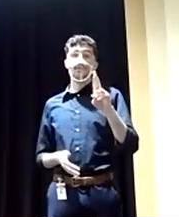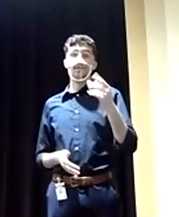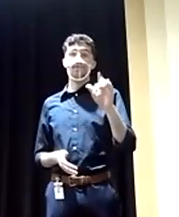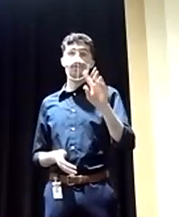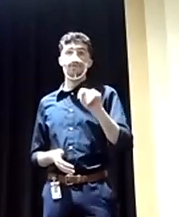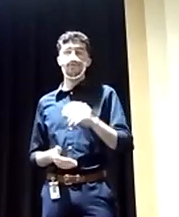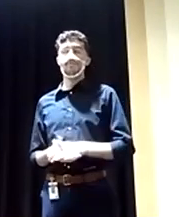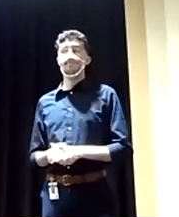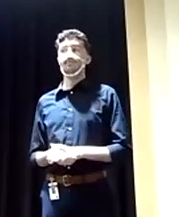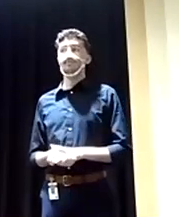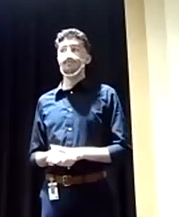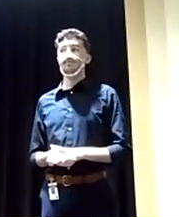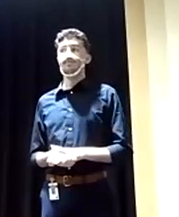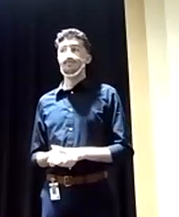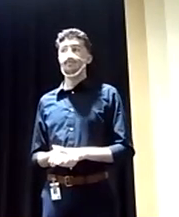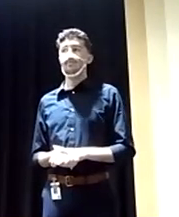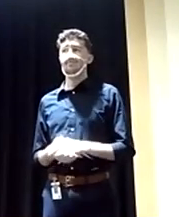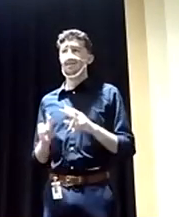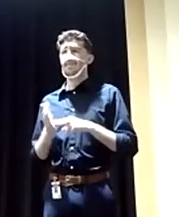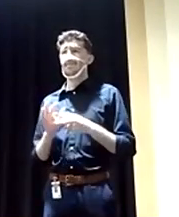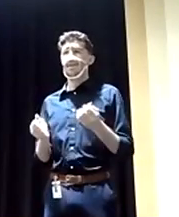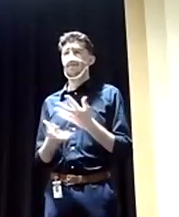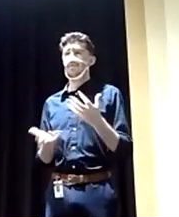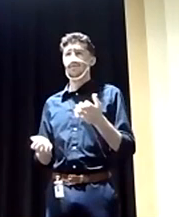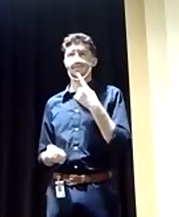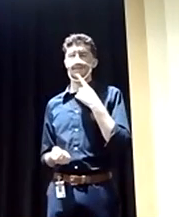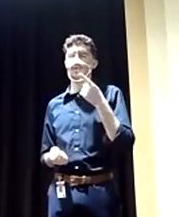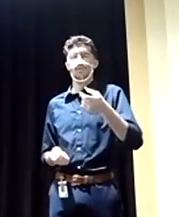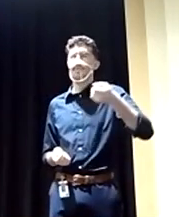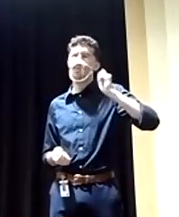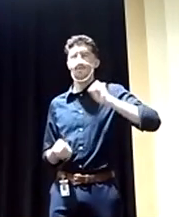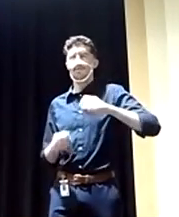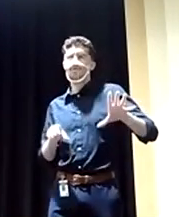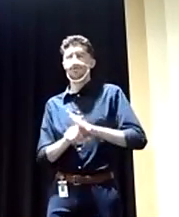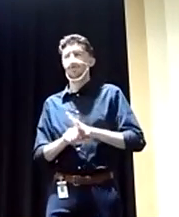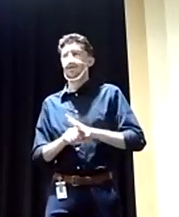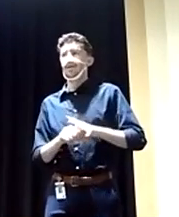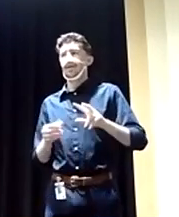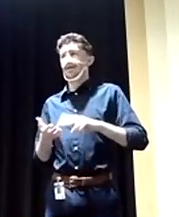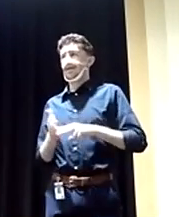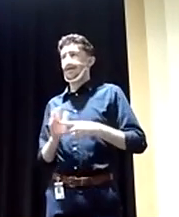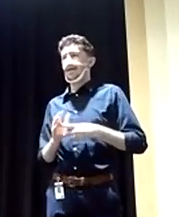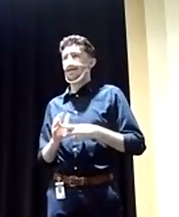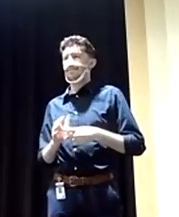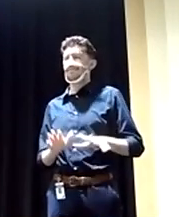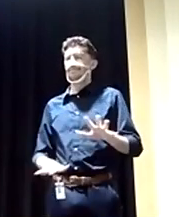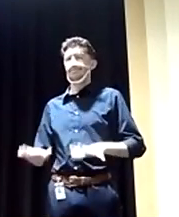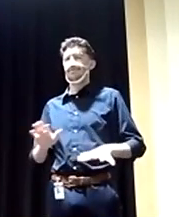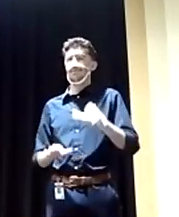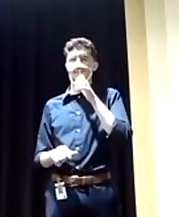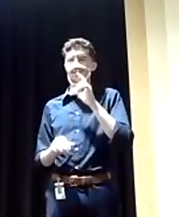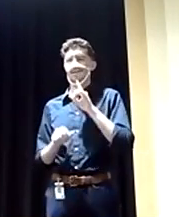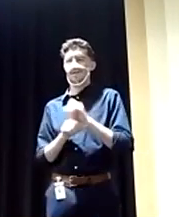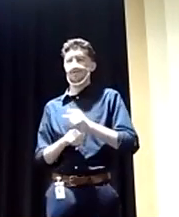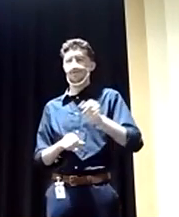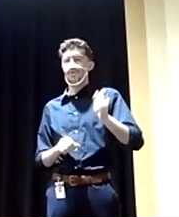I mean, the fact that everybody wants to say people were getting whipped and shit. I mean, that cop's still on the job. He didn't actually whip nobody. It was a riding crop.